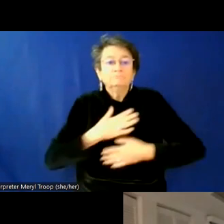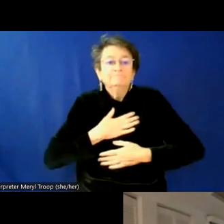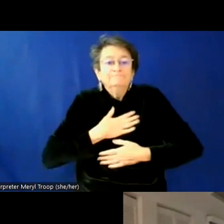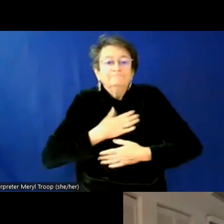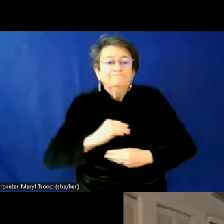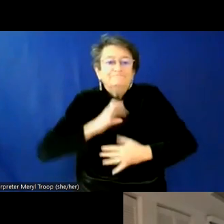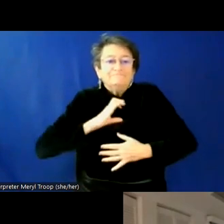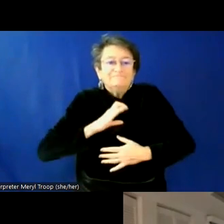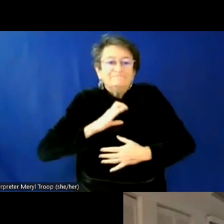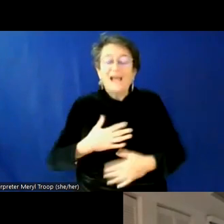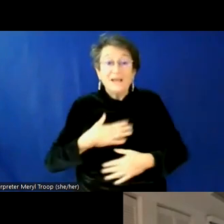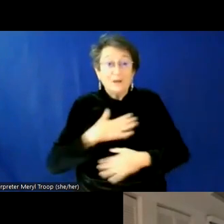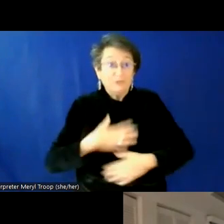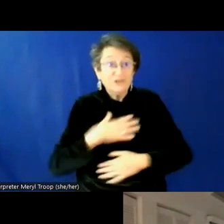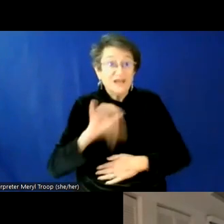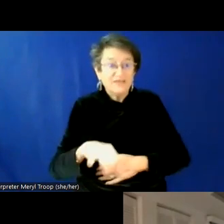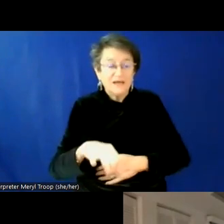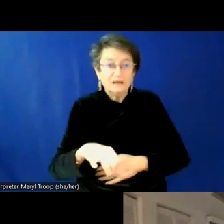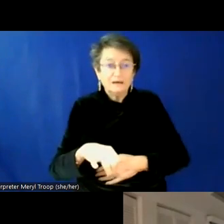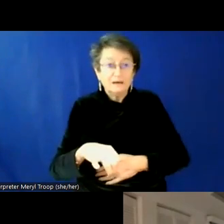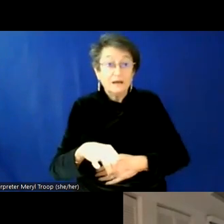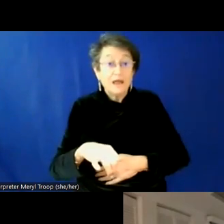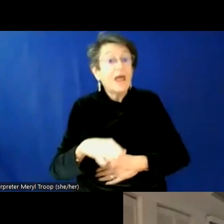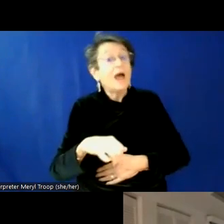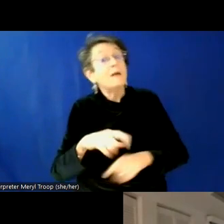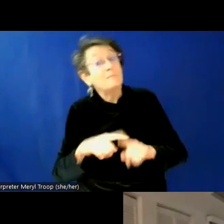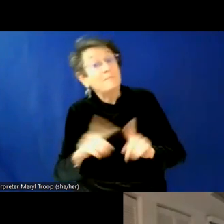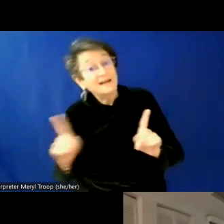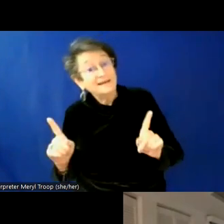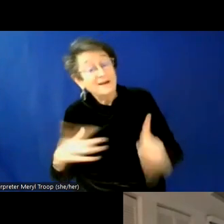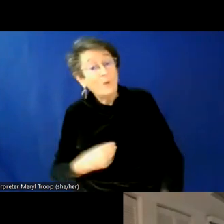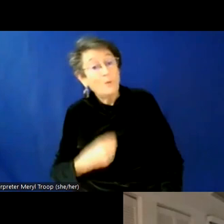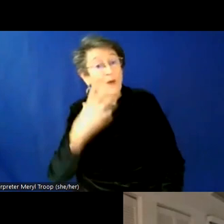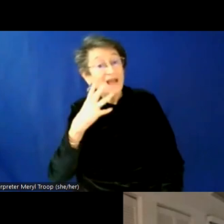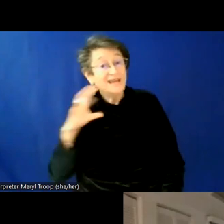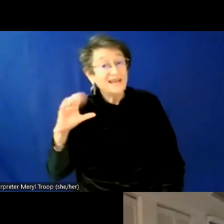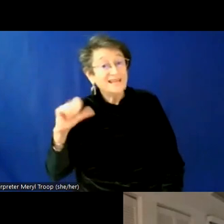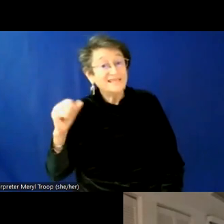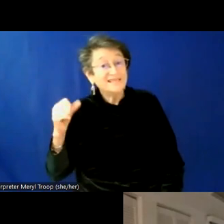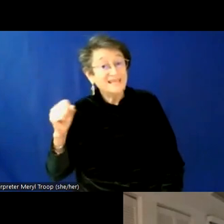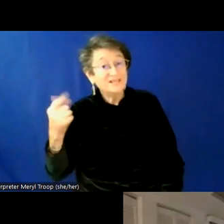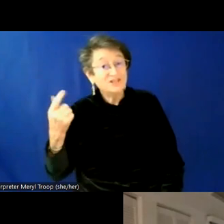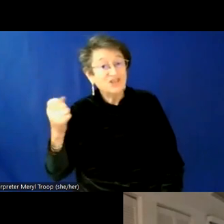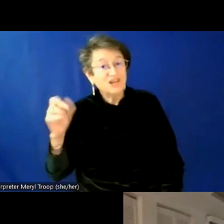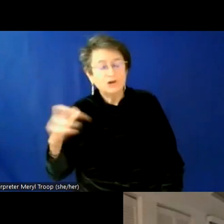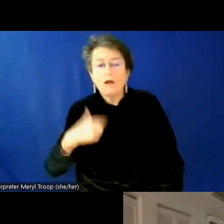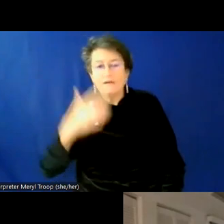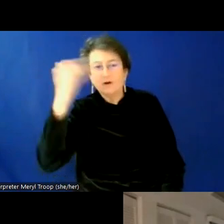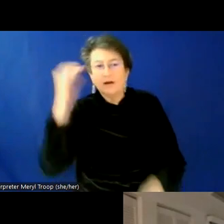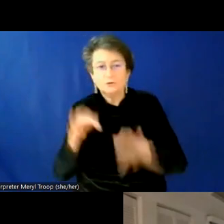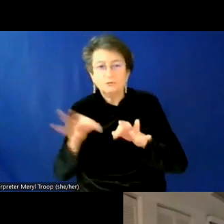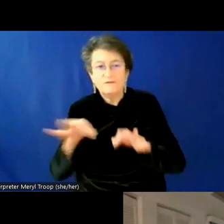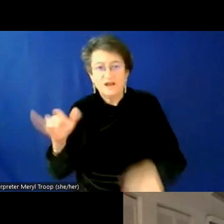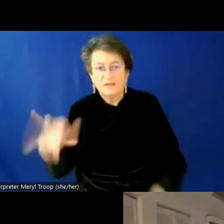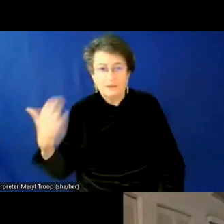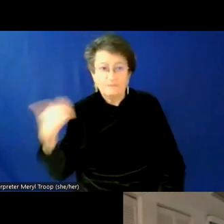able to give back to it. However, as you know, a white cisgender woman, and I forgot to define cisgender earlier. So for those